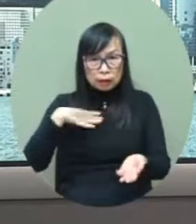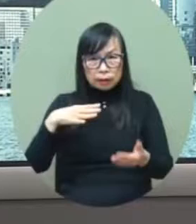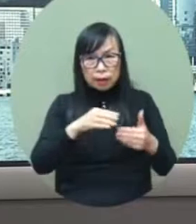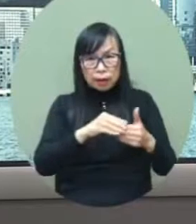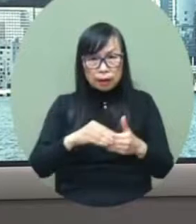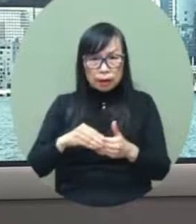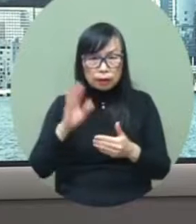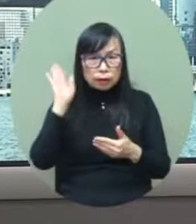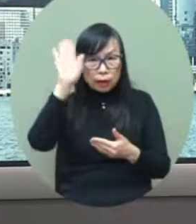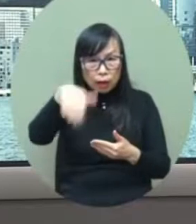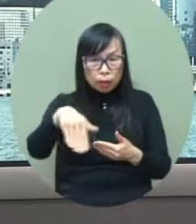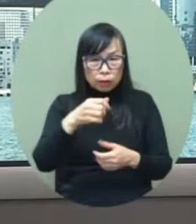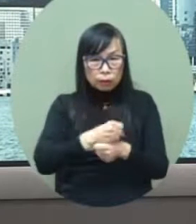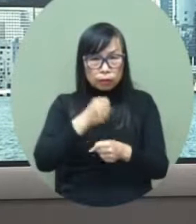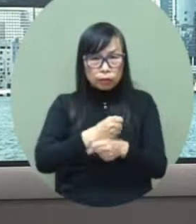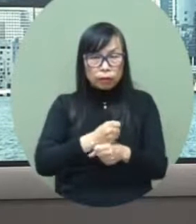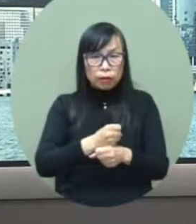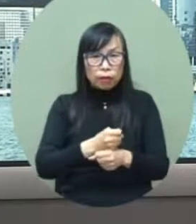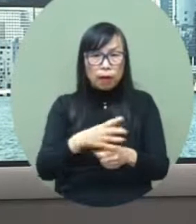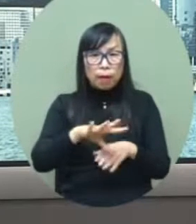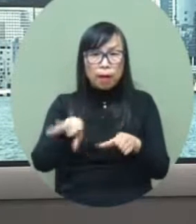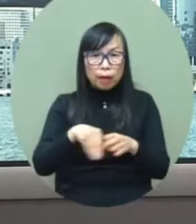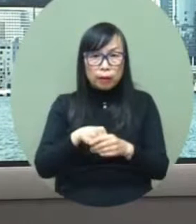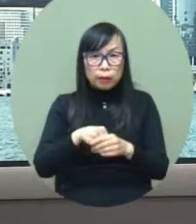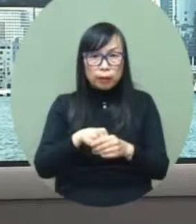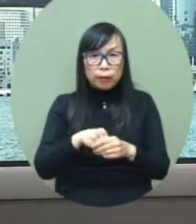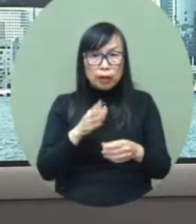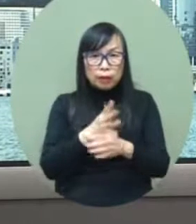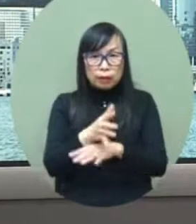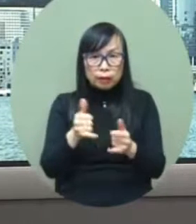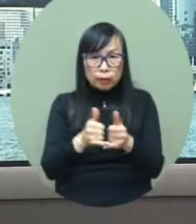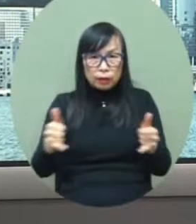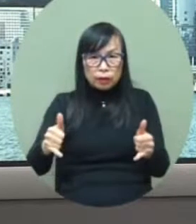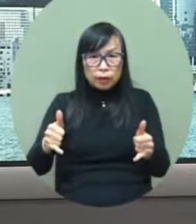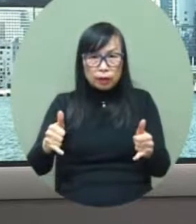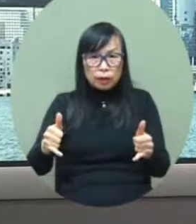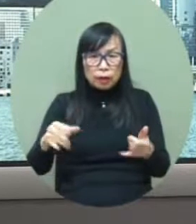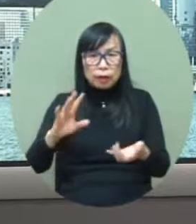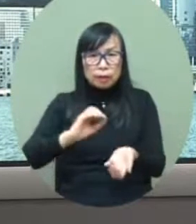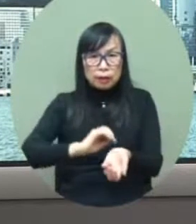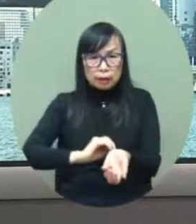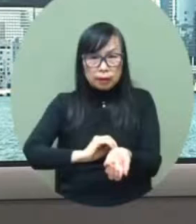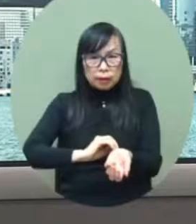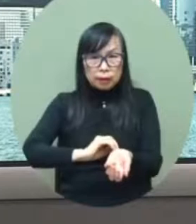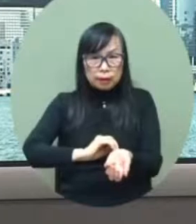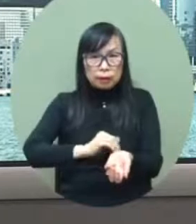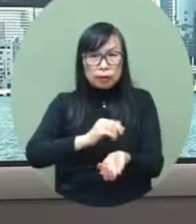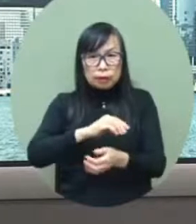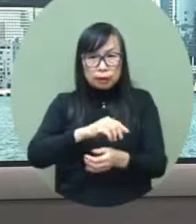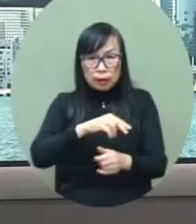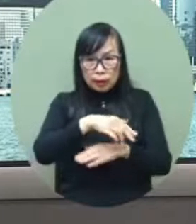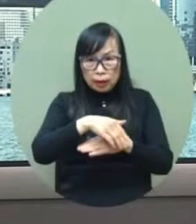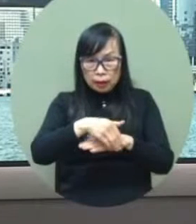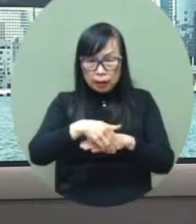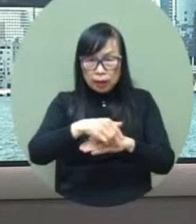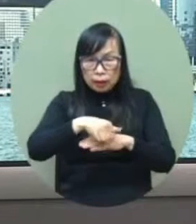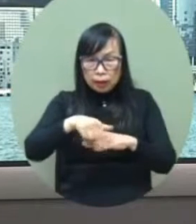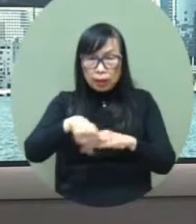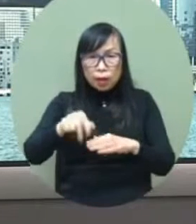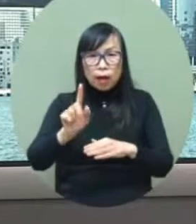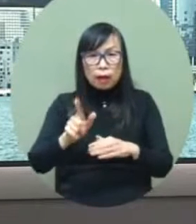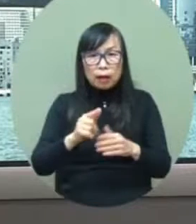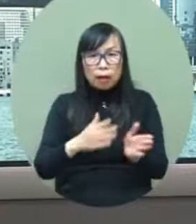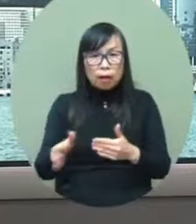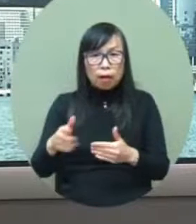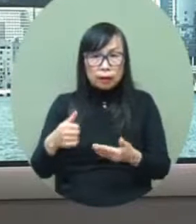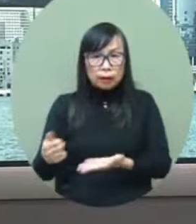in planning for full return to normalcy we have to consider various um issues arising from the epidemic for example the future arrangement